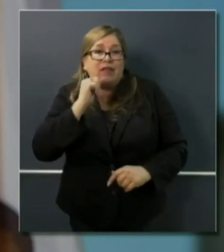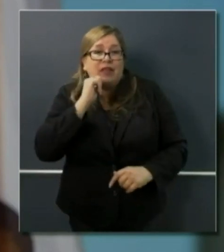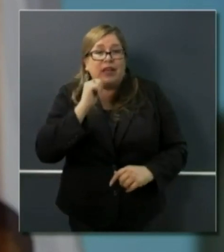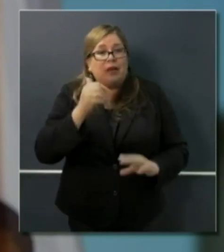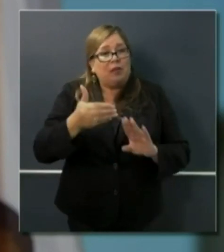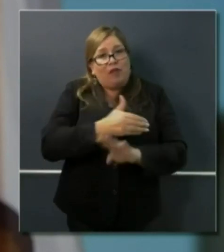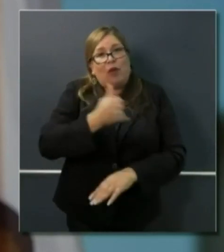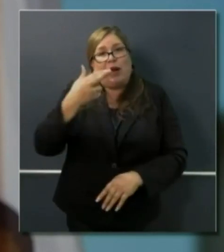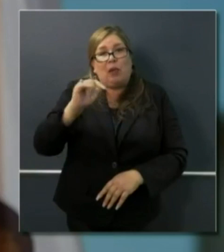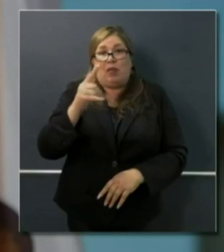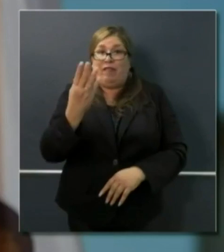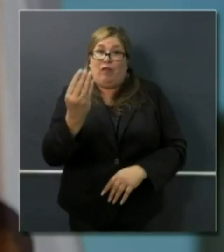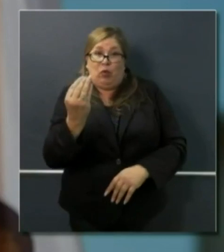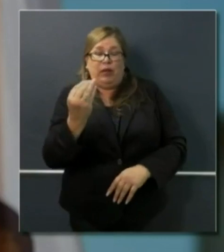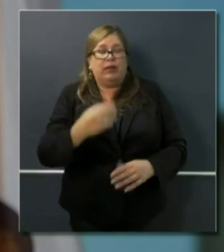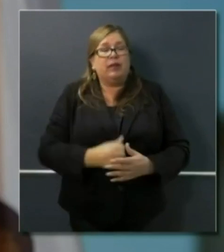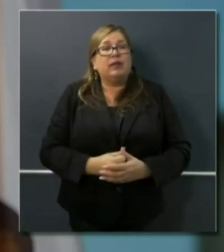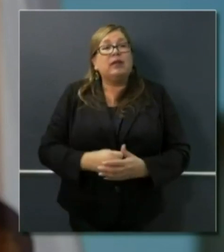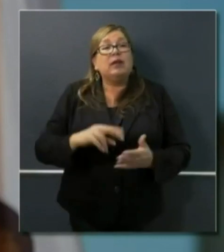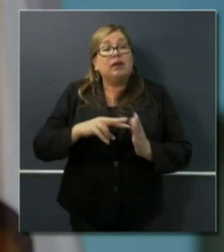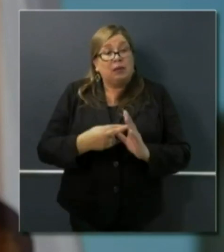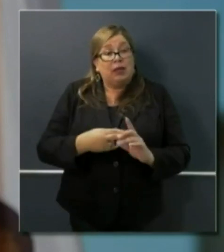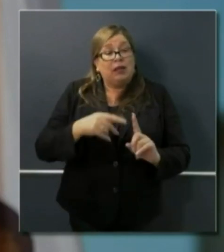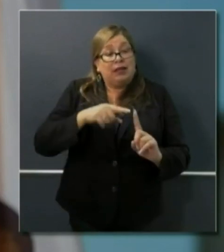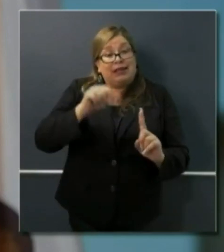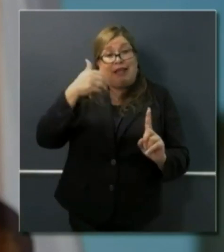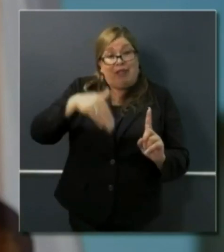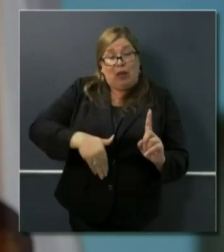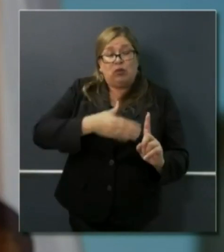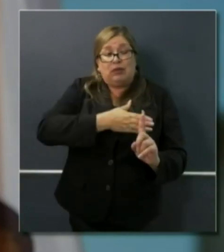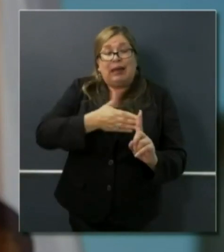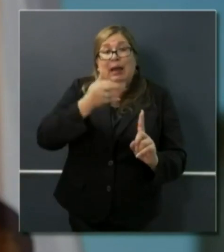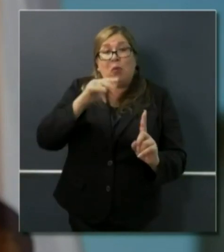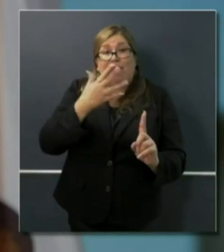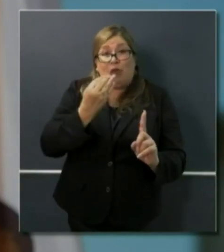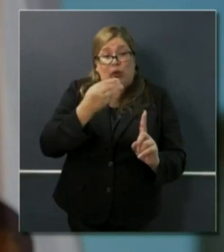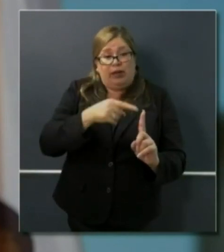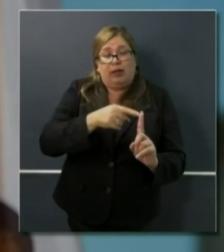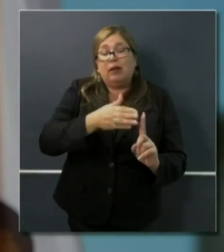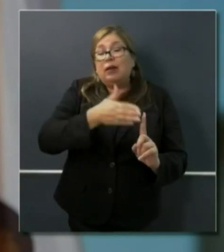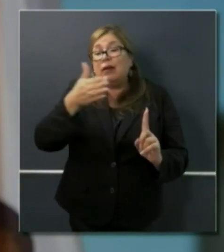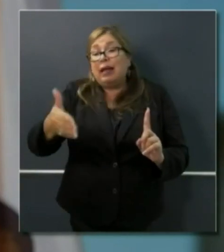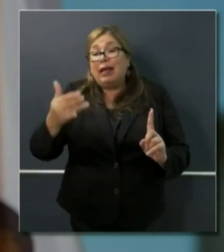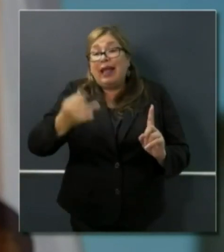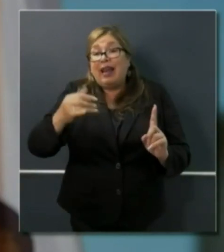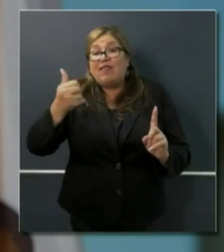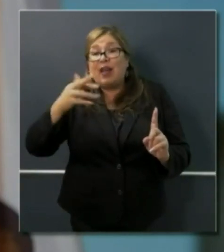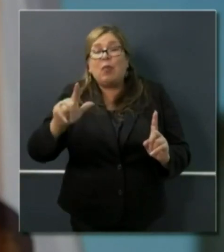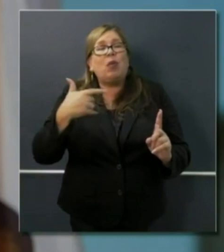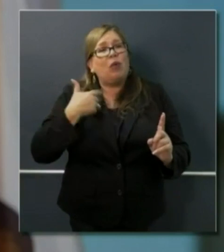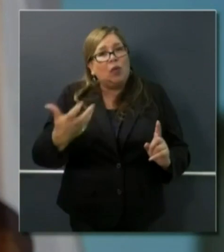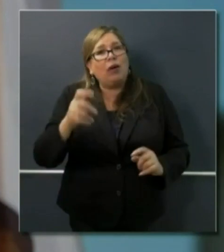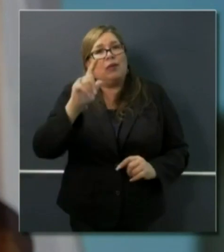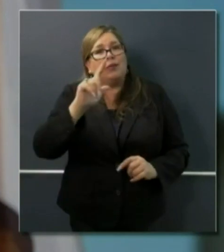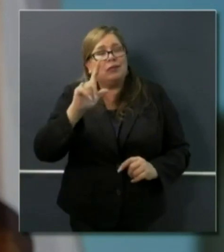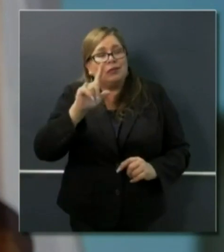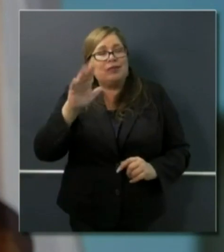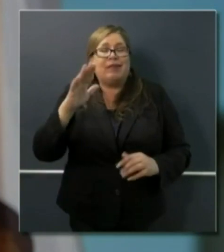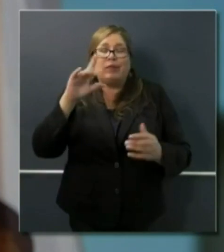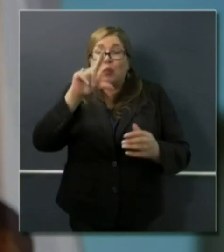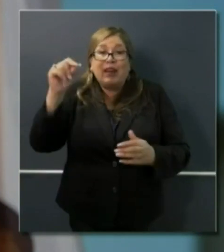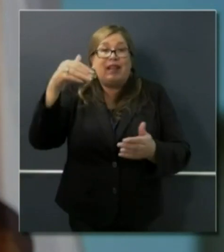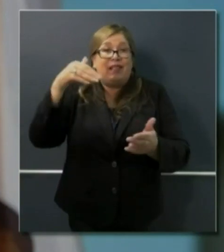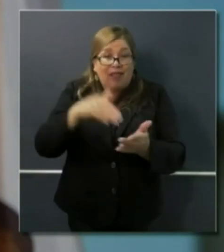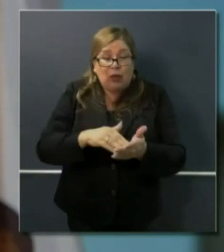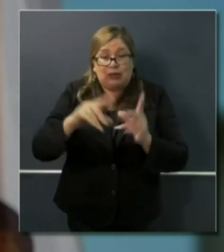14th. The goal at the end of this month is to get to 25,000 tests and then to grow exponentially